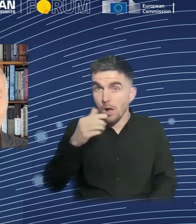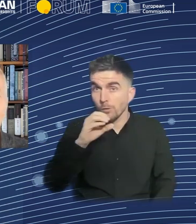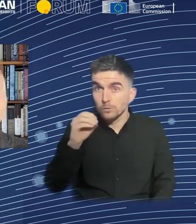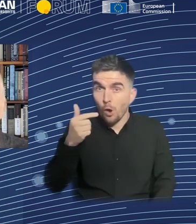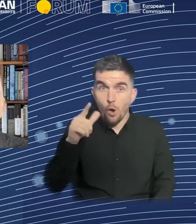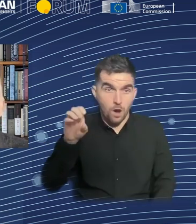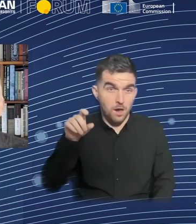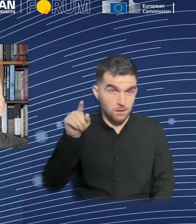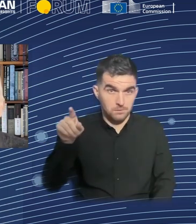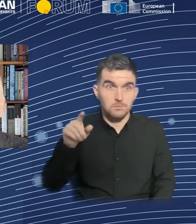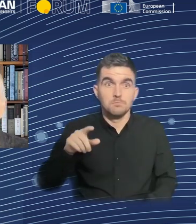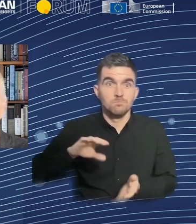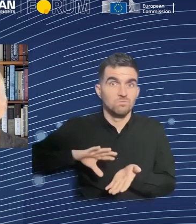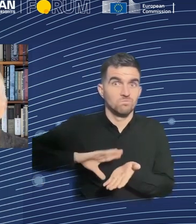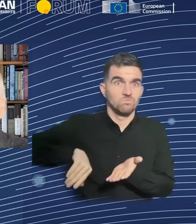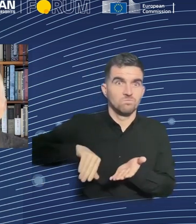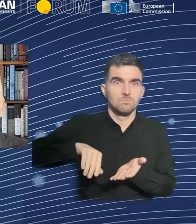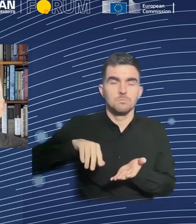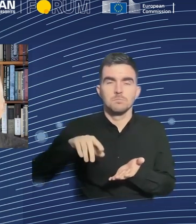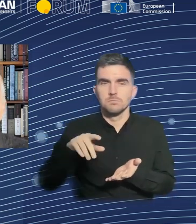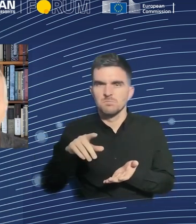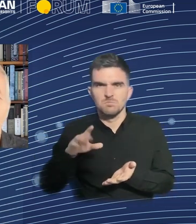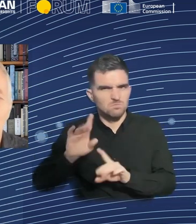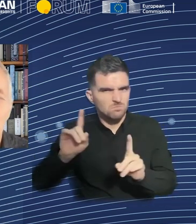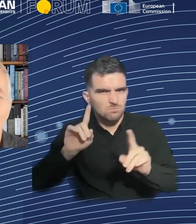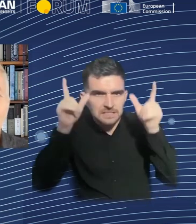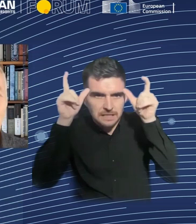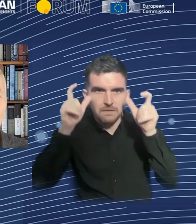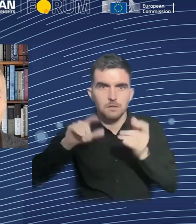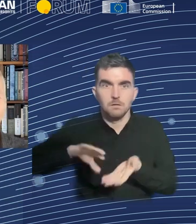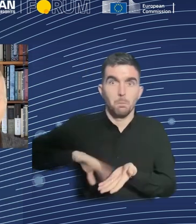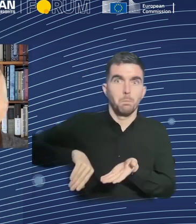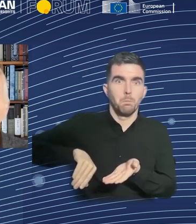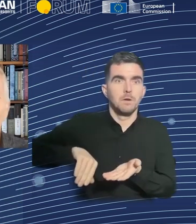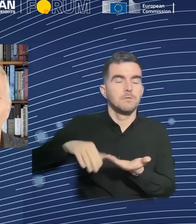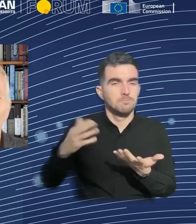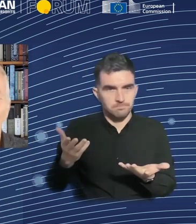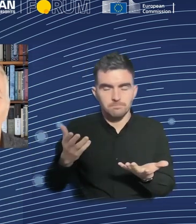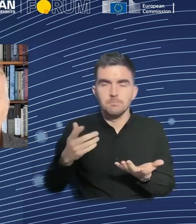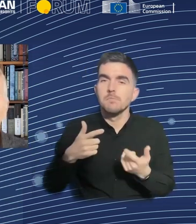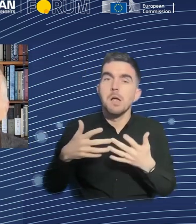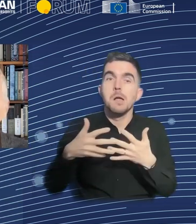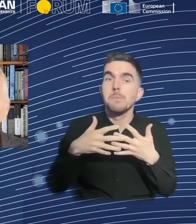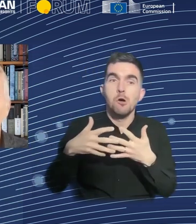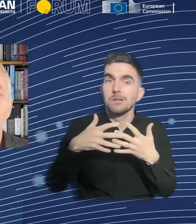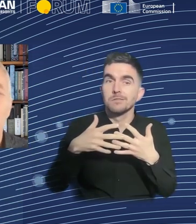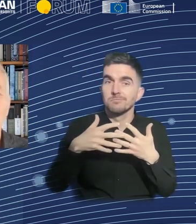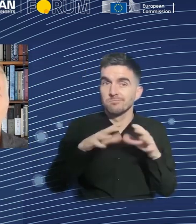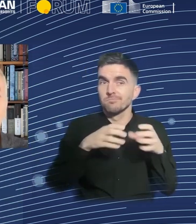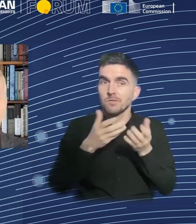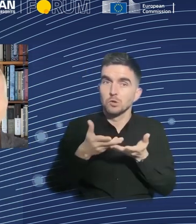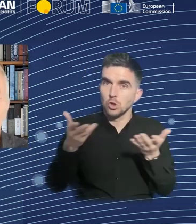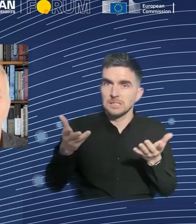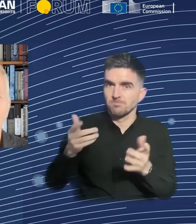2019, European Union initiates an antitrust investigation of Amazon. 2023, the Federal Trade Commission in the US sues Amazon